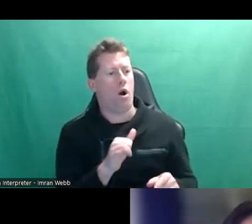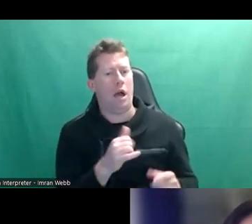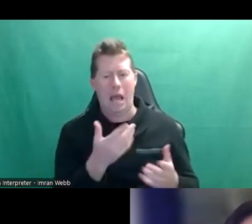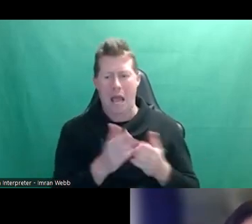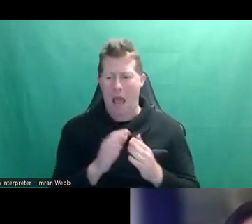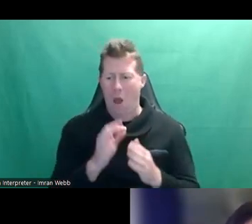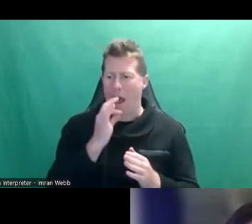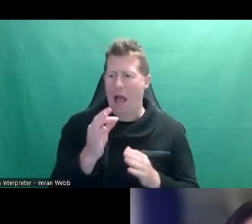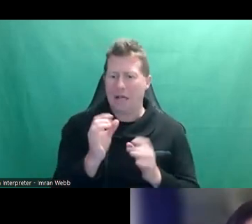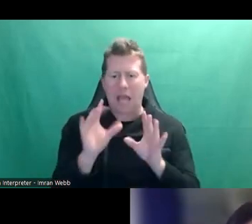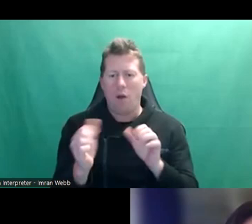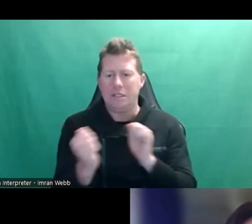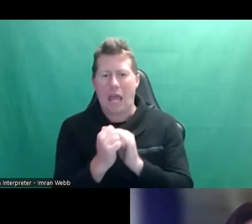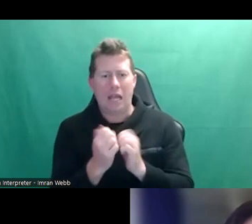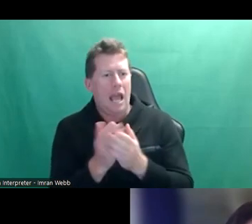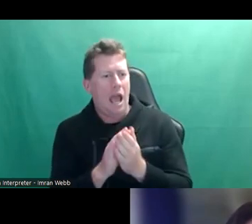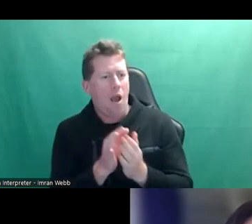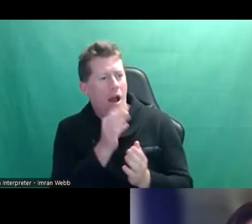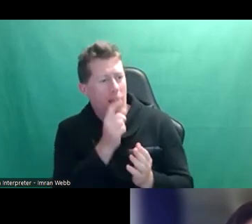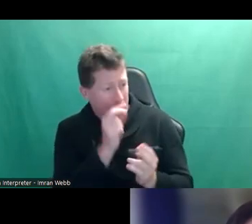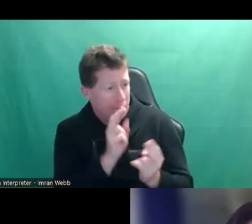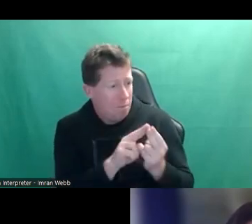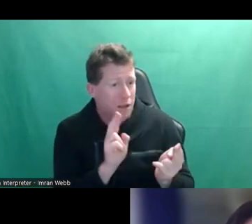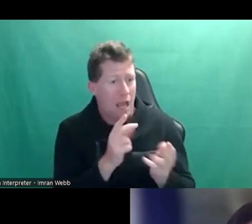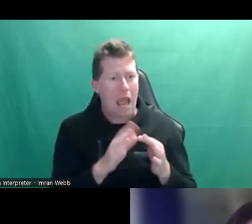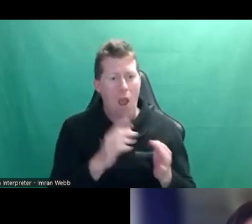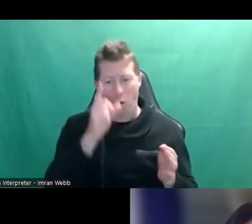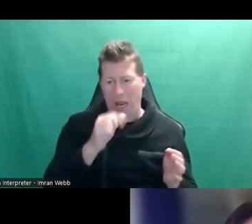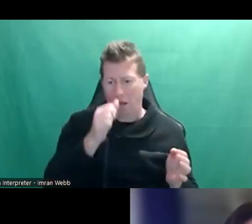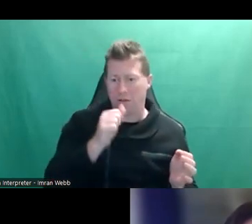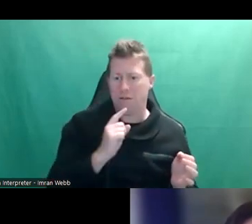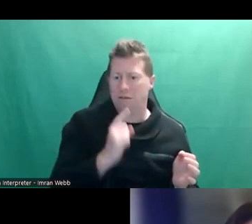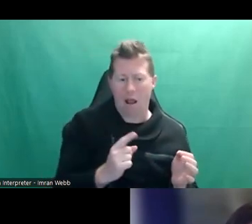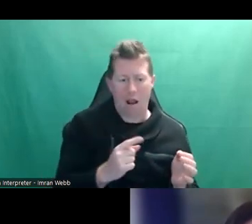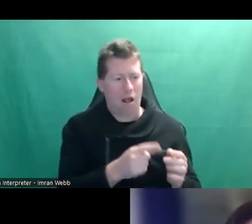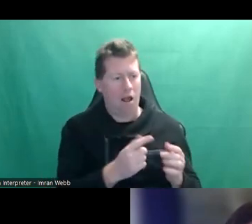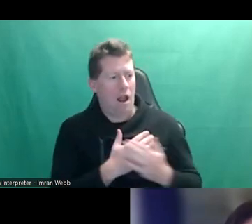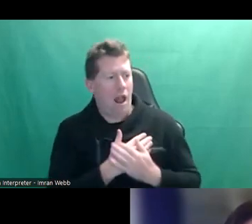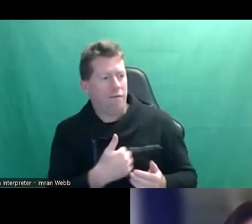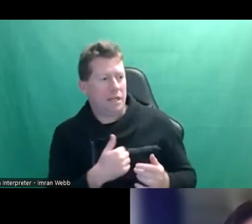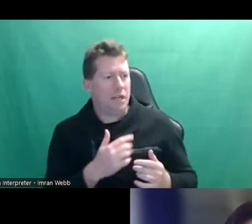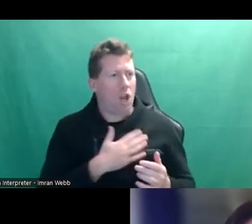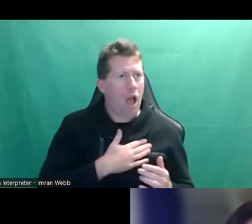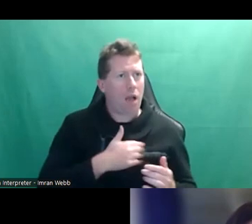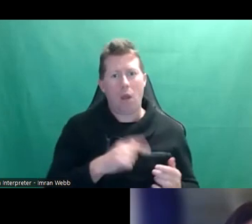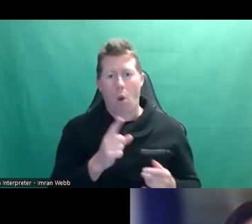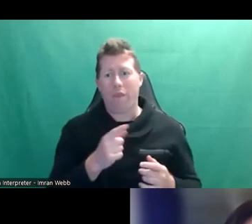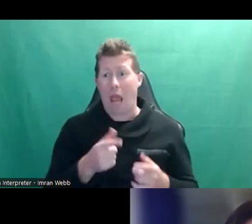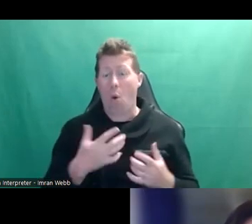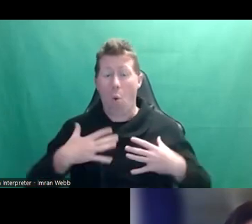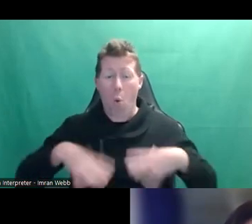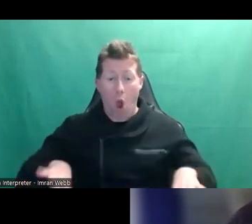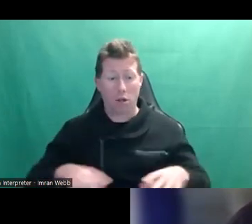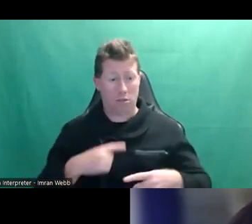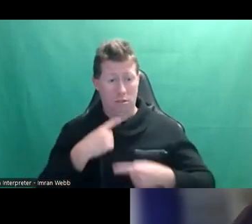someone out? How do you ask to kiss someone? How do you tell if someone wants, is into you? And it's like, they're dying for this information. So let's please give it to them.